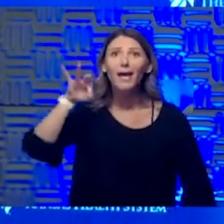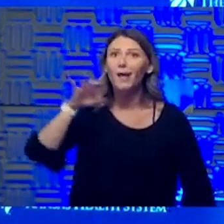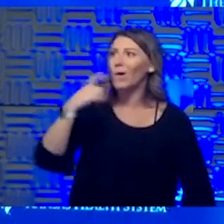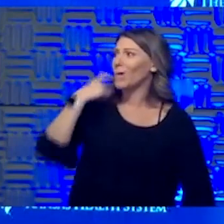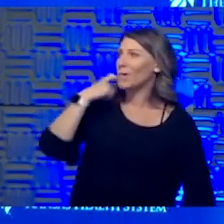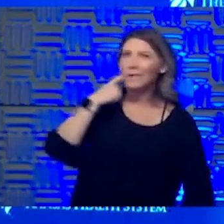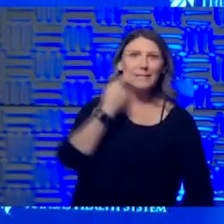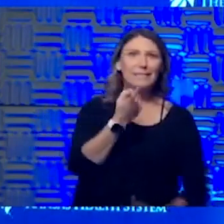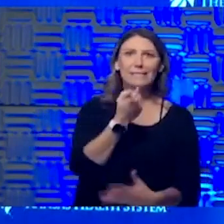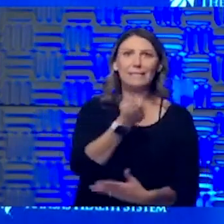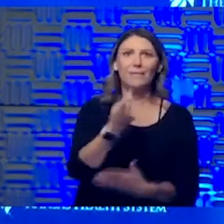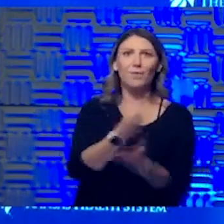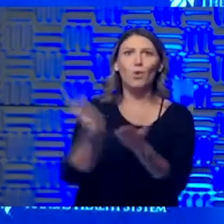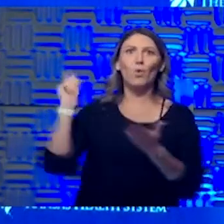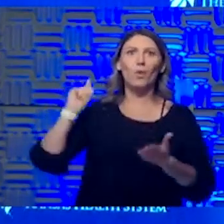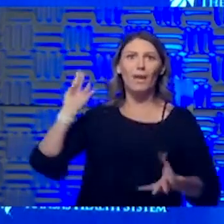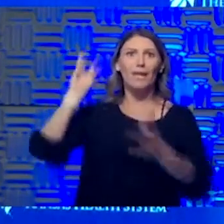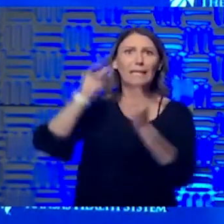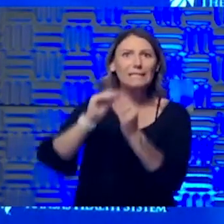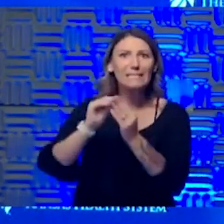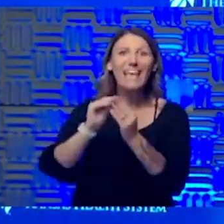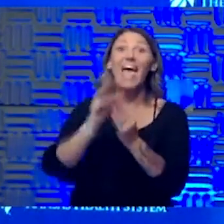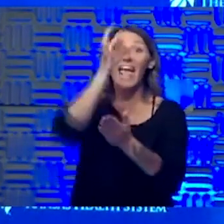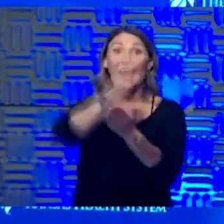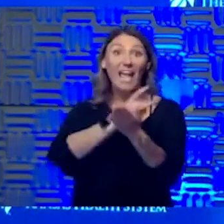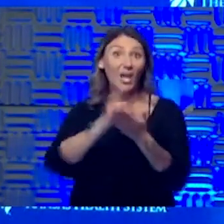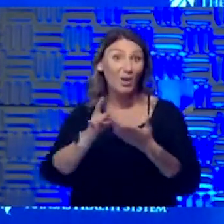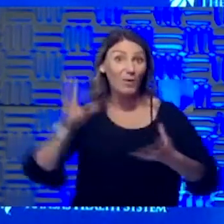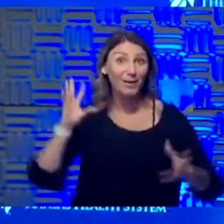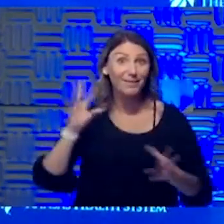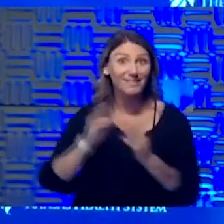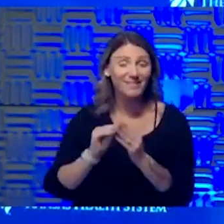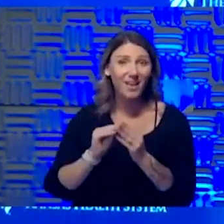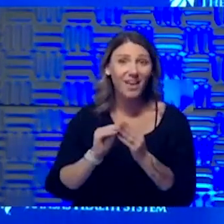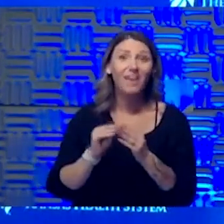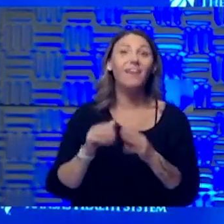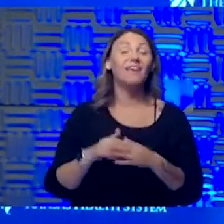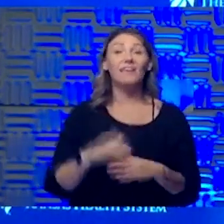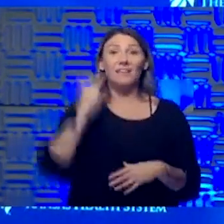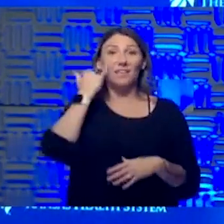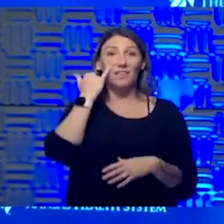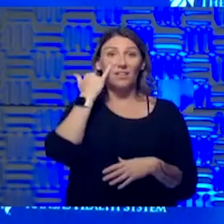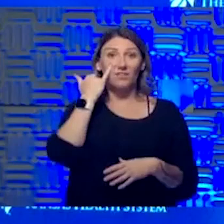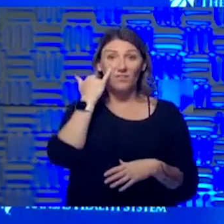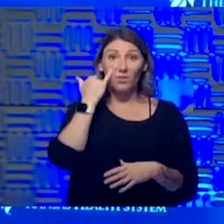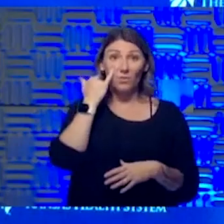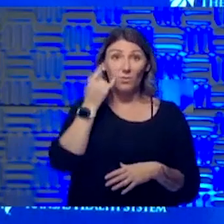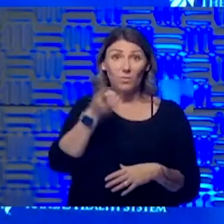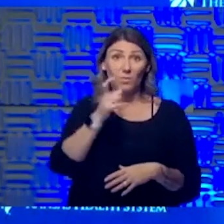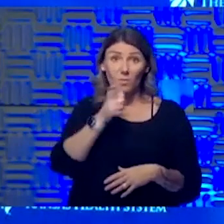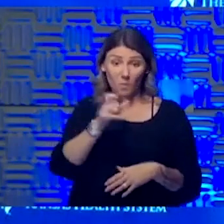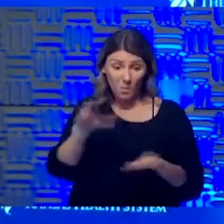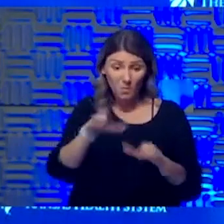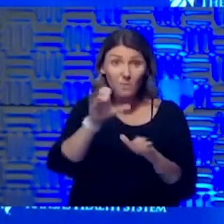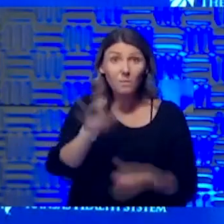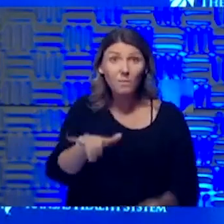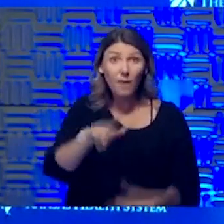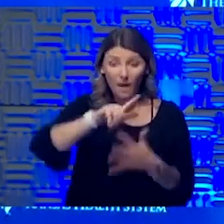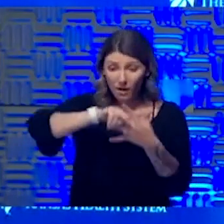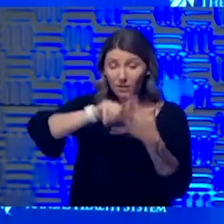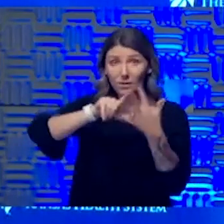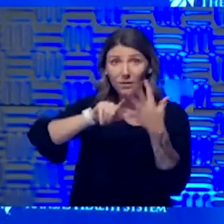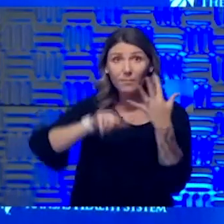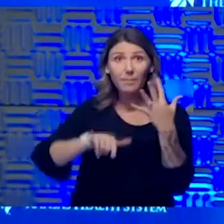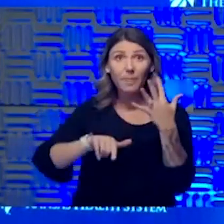That's the beginning of time, it feels like. Eight weeks, eight weeks. If we don't do those things, then